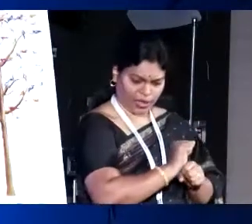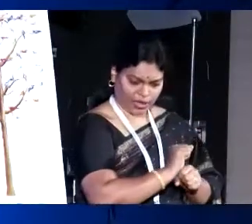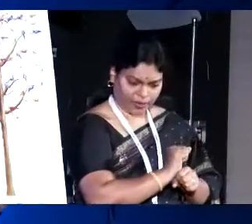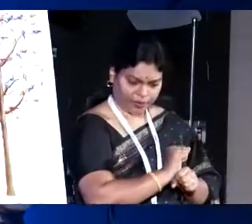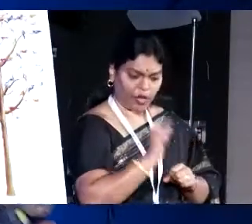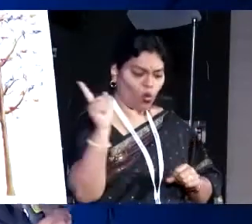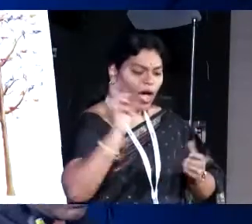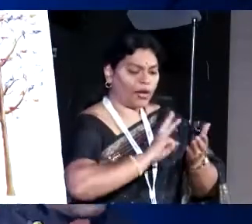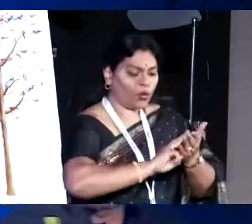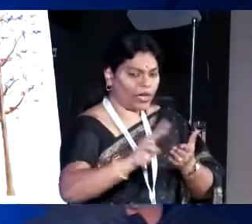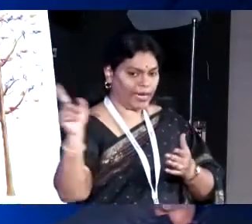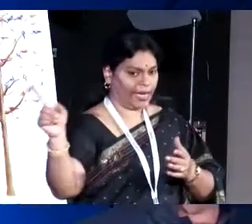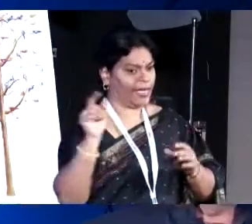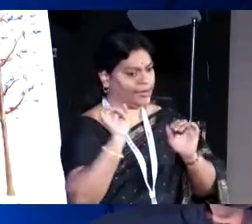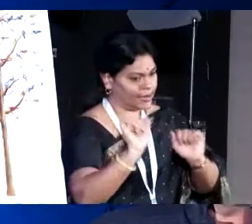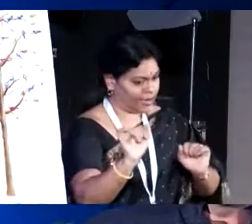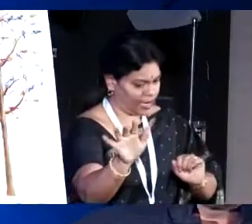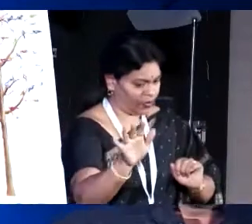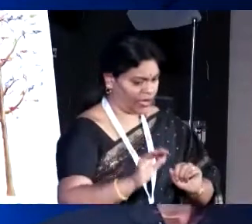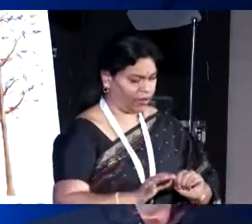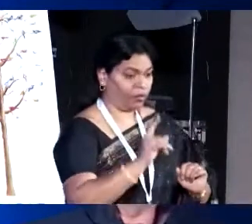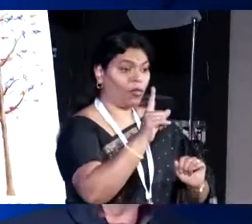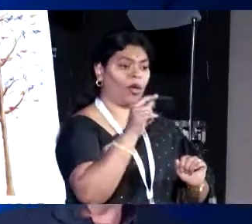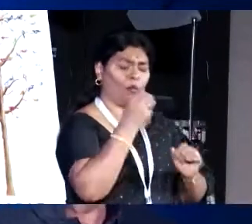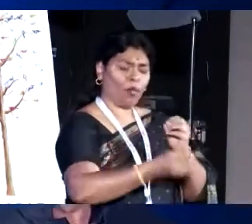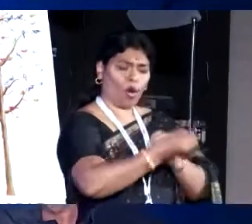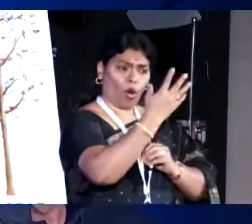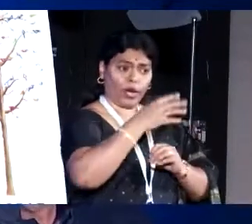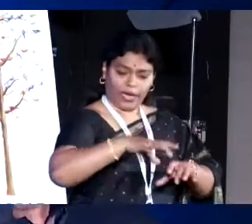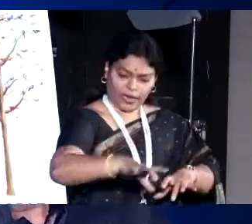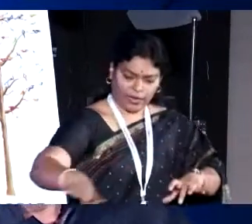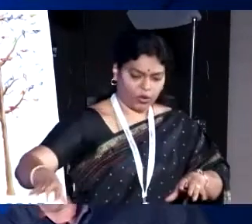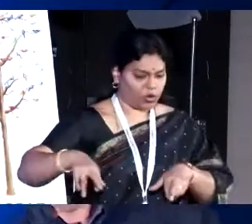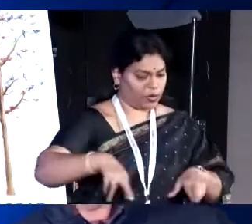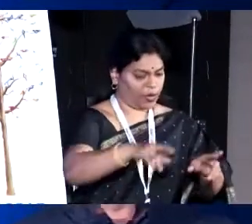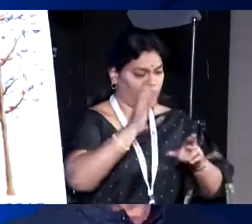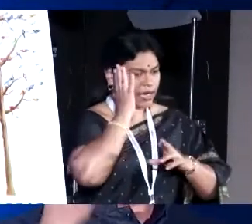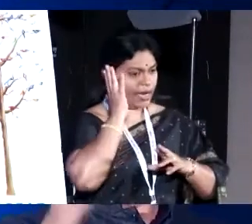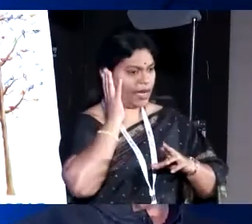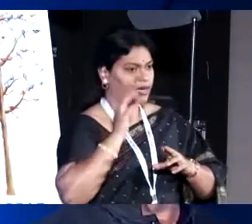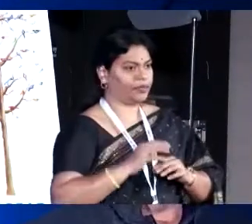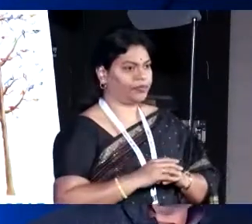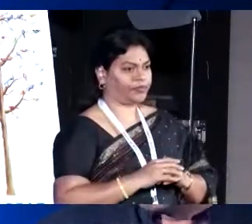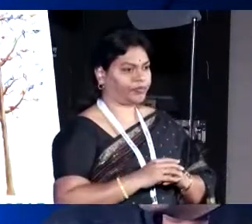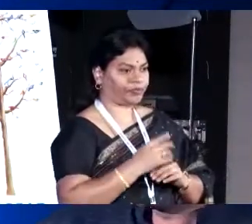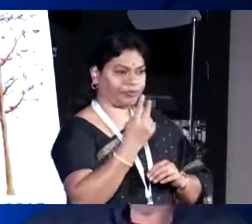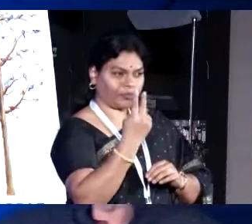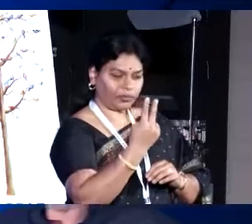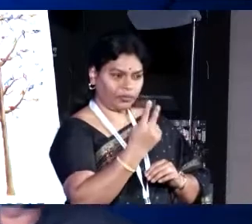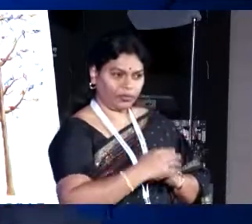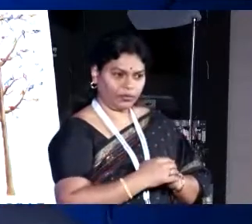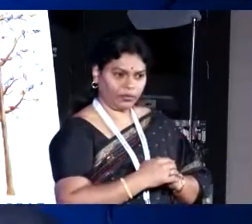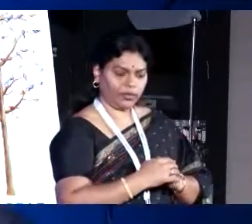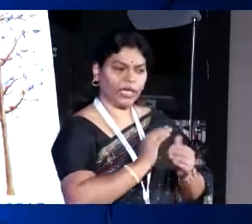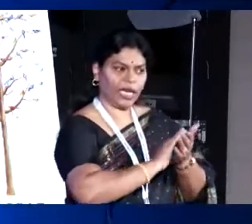week with them. Early morning, used to be there in the footpath to have my bed tea with them until late in the night. Two statements came up. In Hindi, obviously,